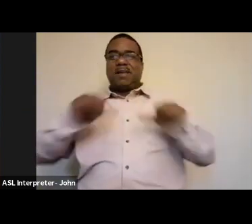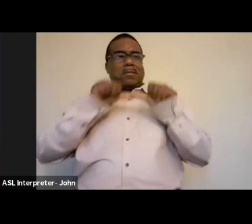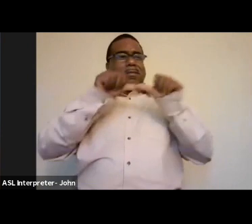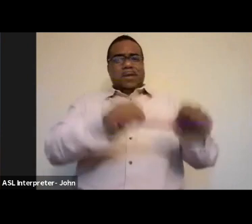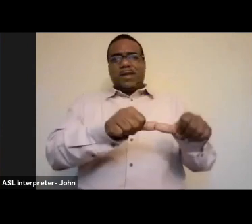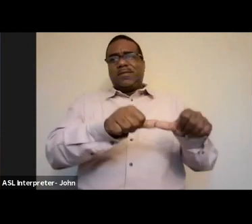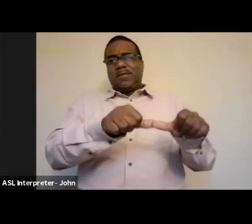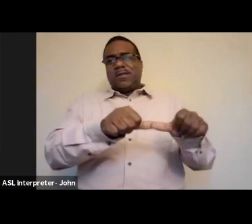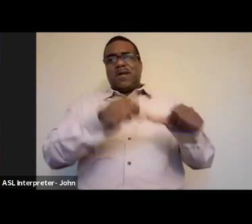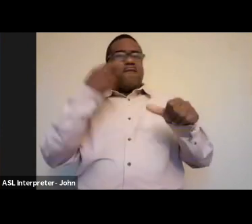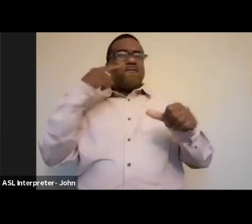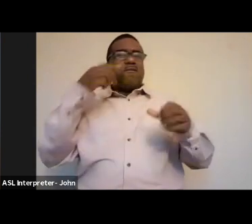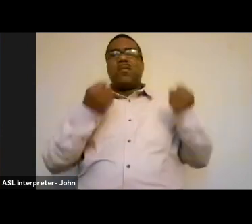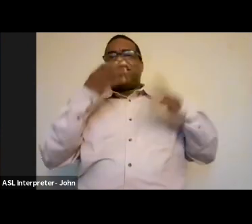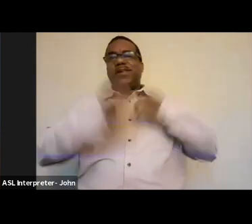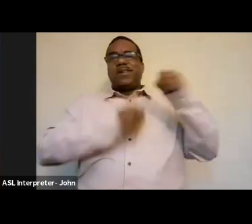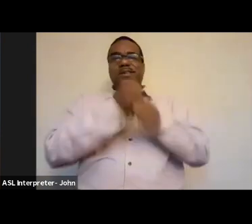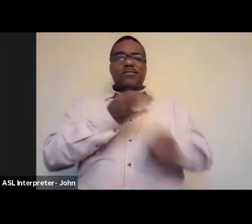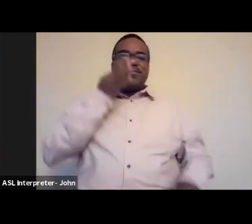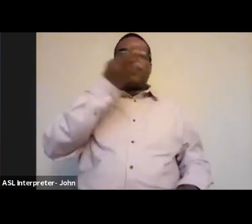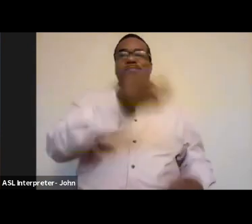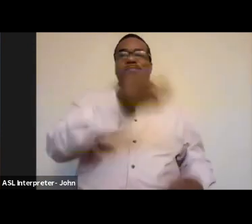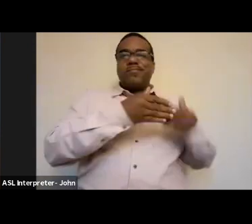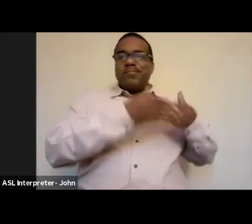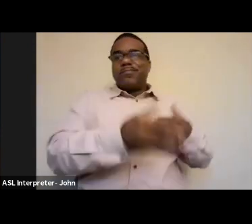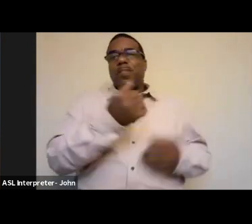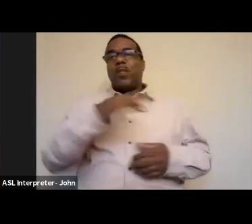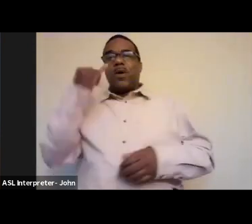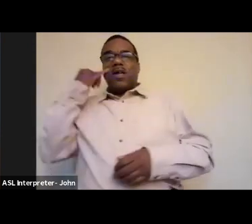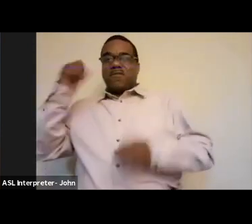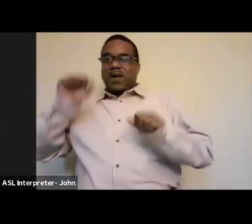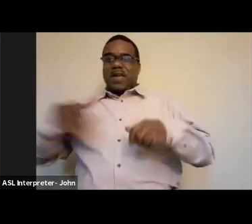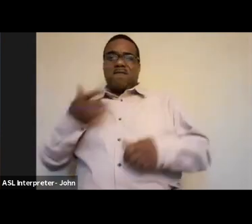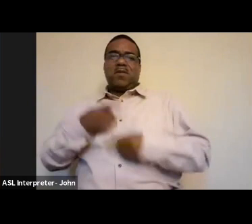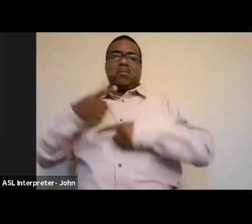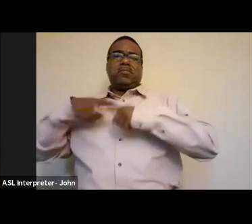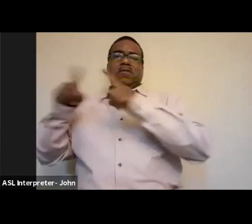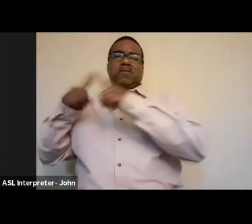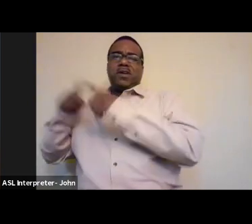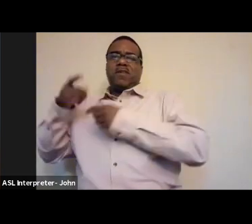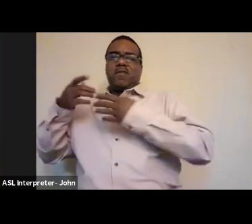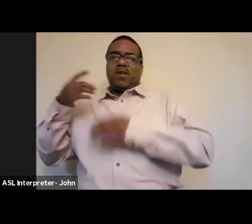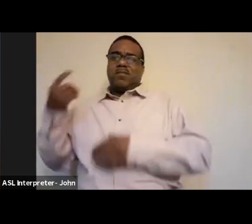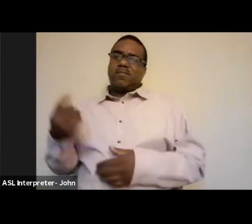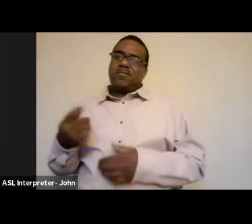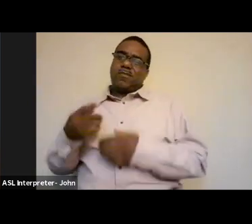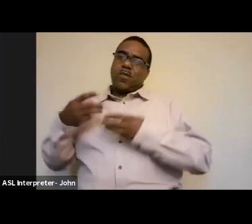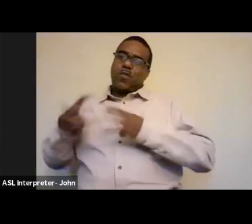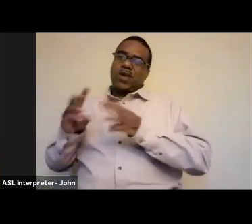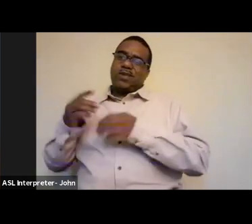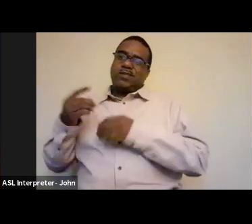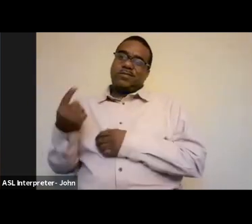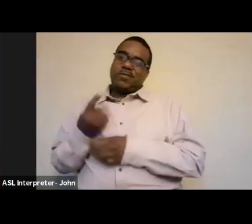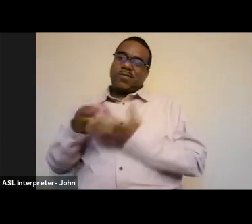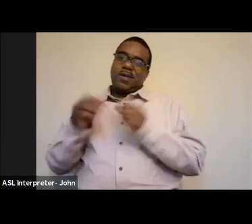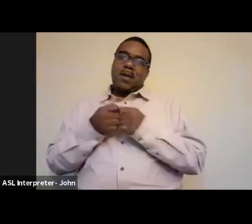for years and years. And if I will feel like I can wear it in a variety of ways all the time. So like a lot of the clothes that I